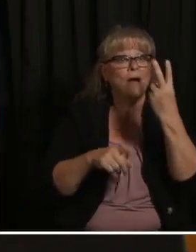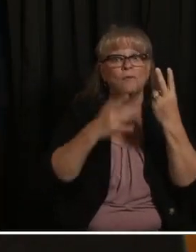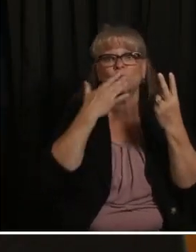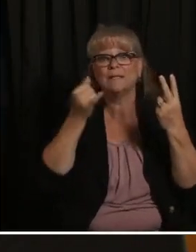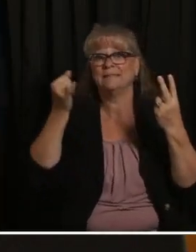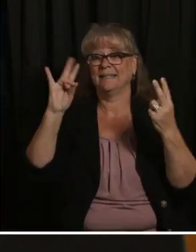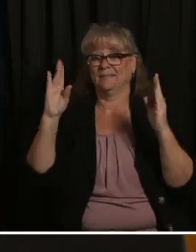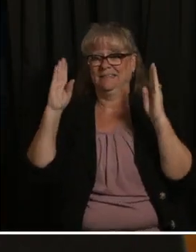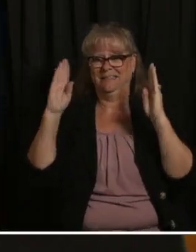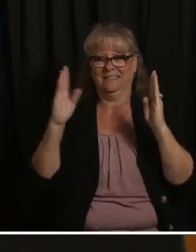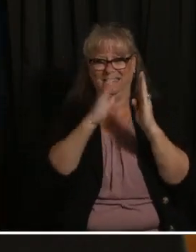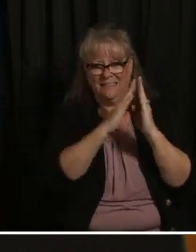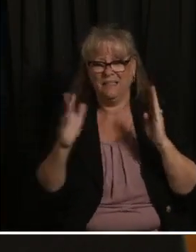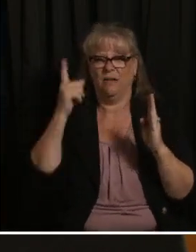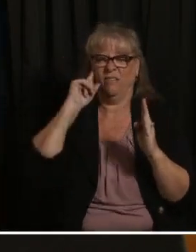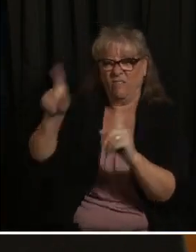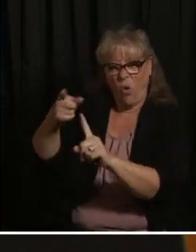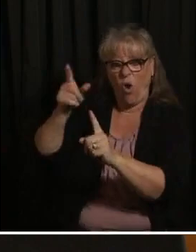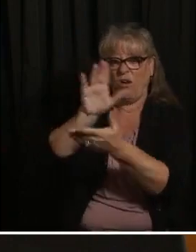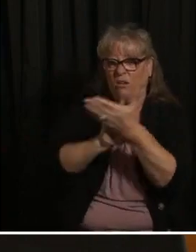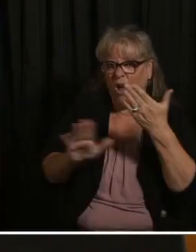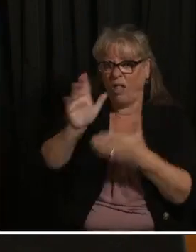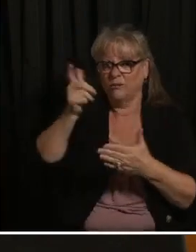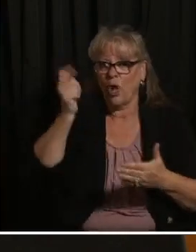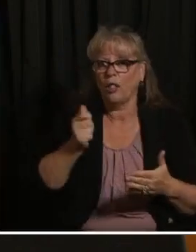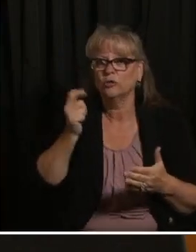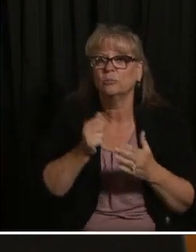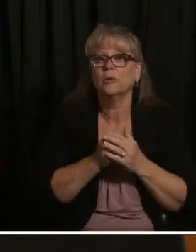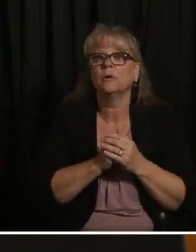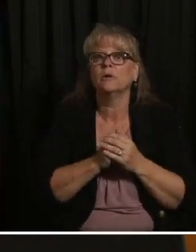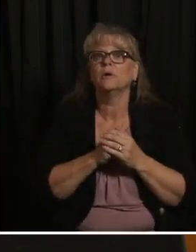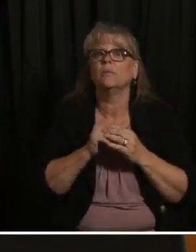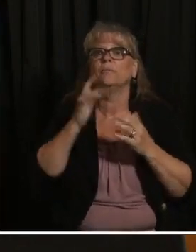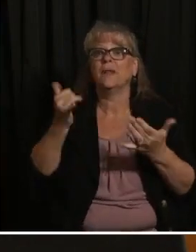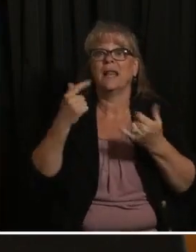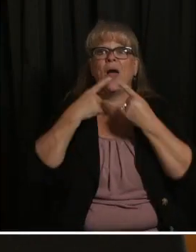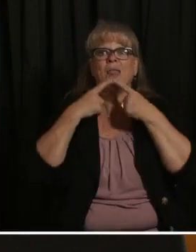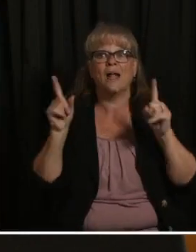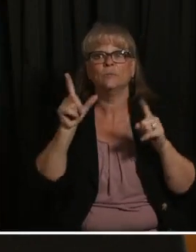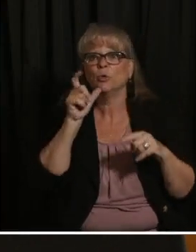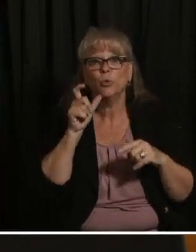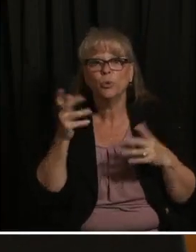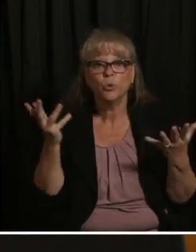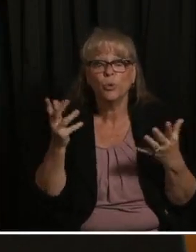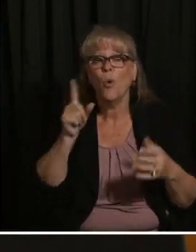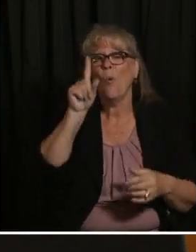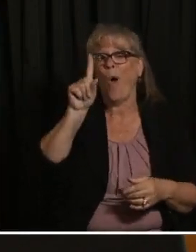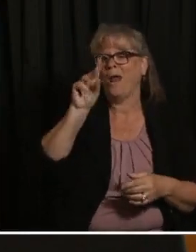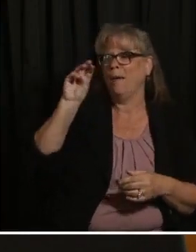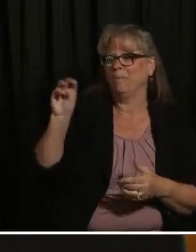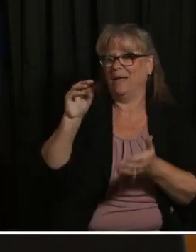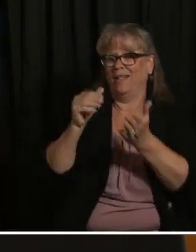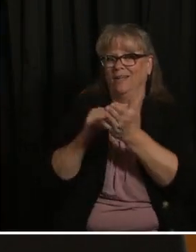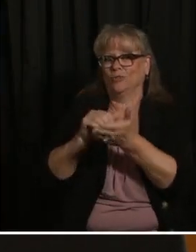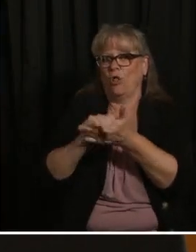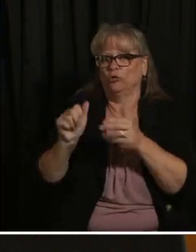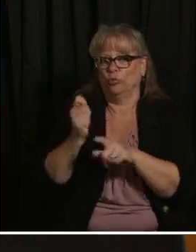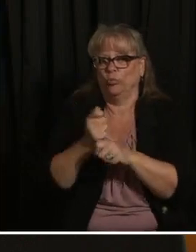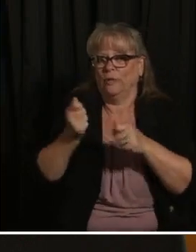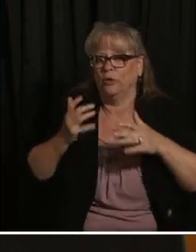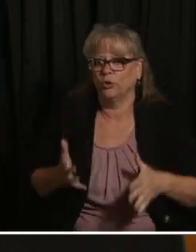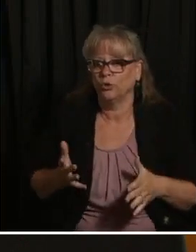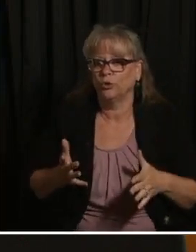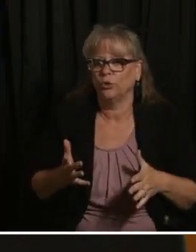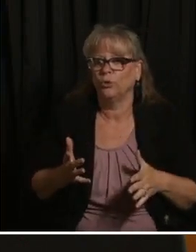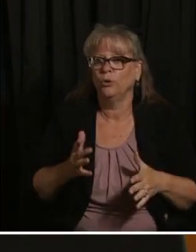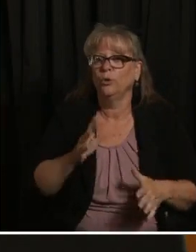introduce Colorado's next million dollar drawing winner and you know there's countless reasons to get the vaccine for